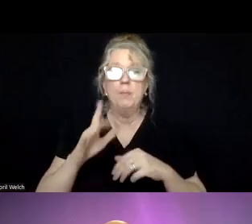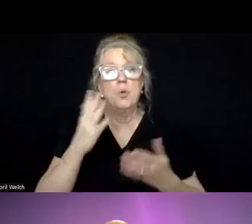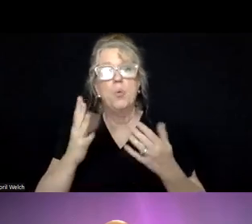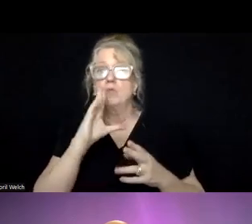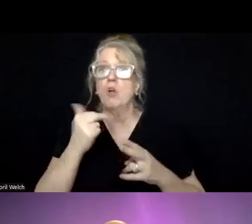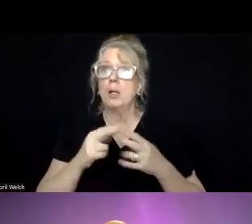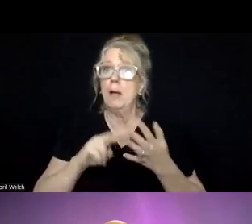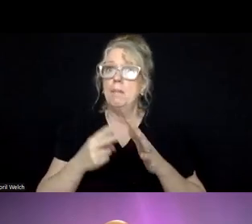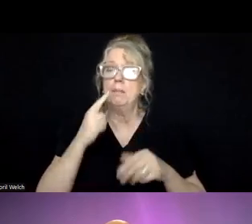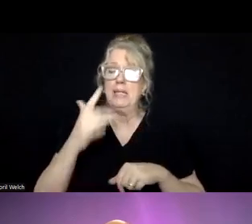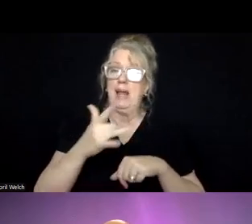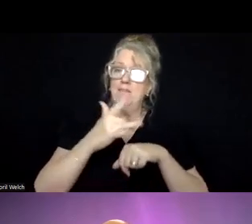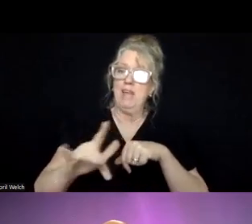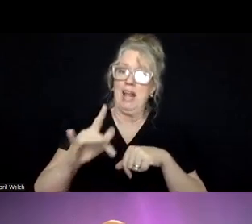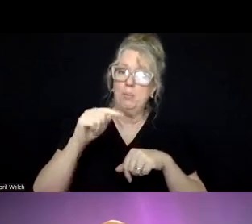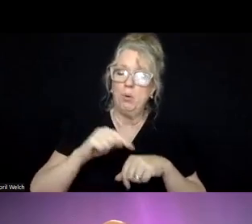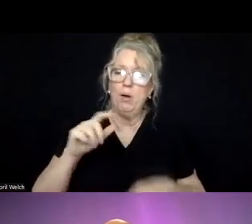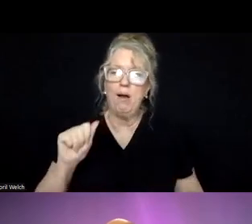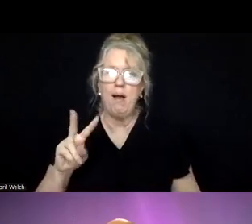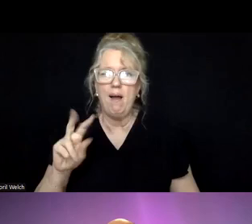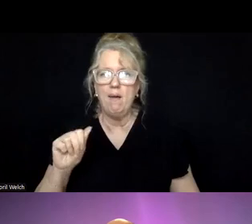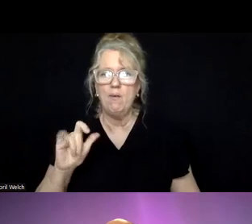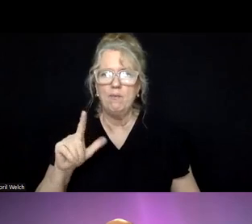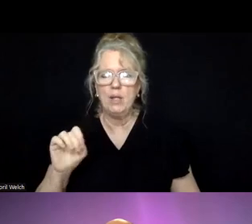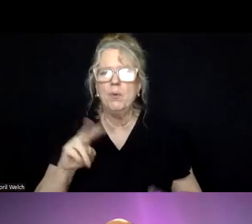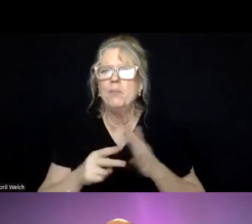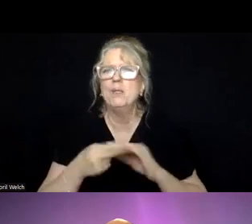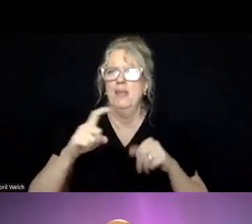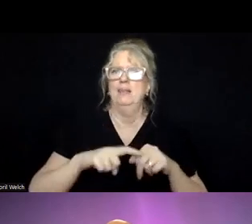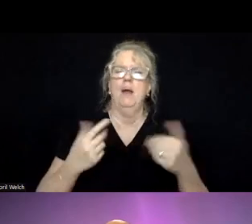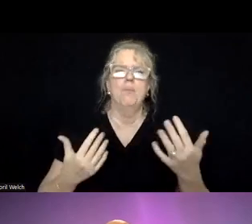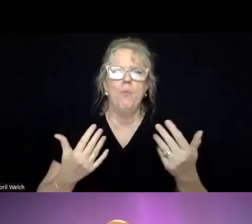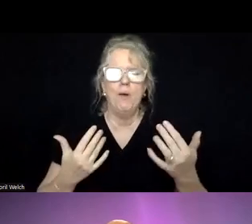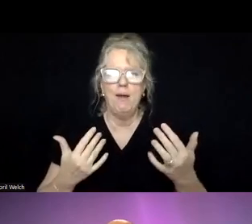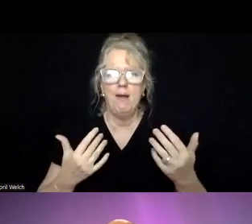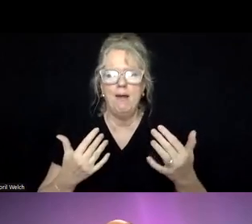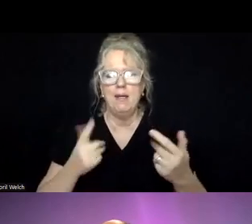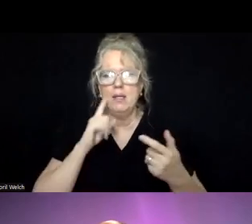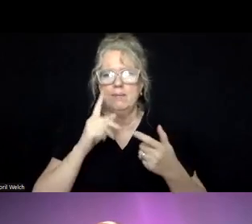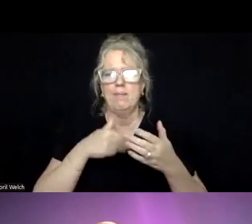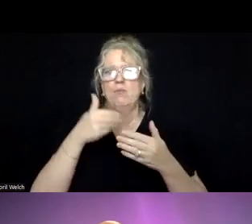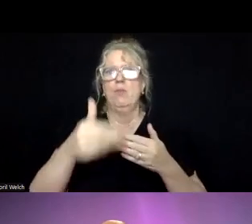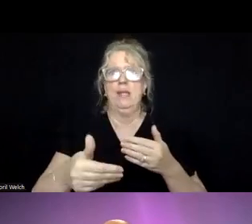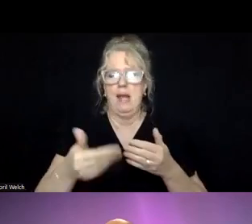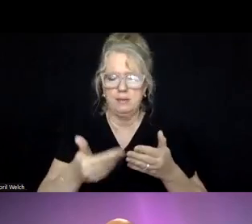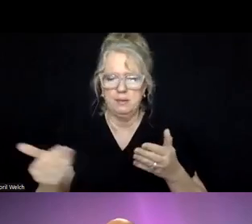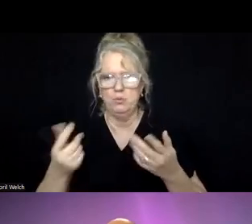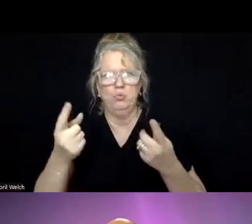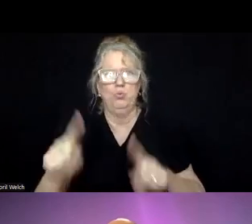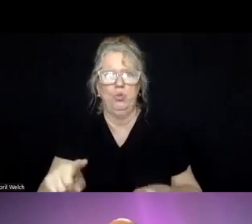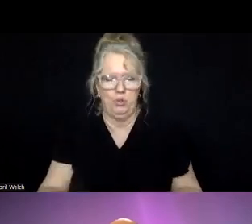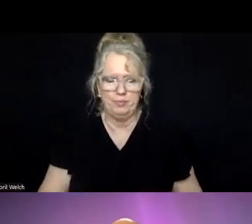availability in this sense, I literally mean the time waiting for the next thing to occur.